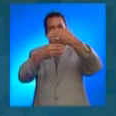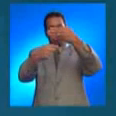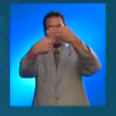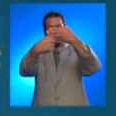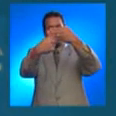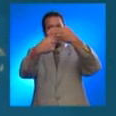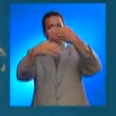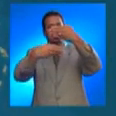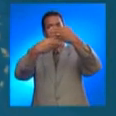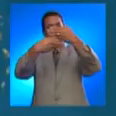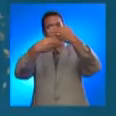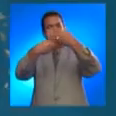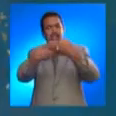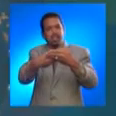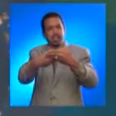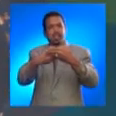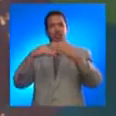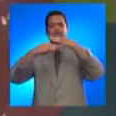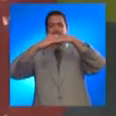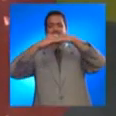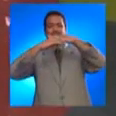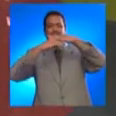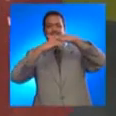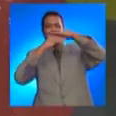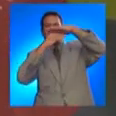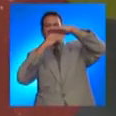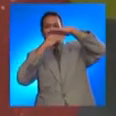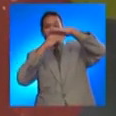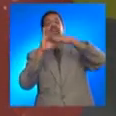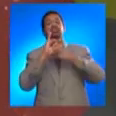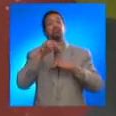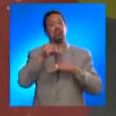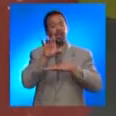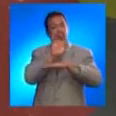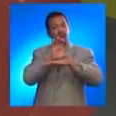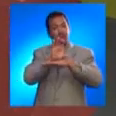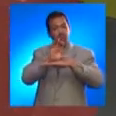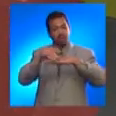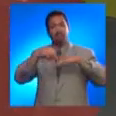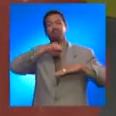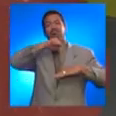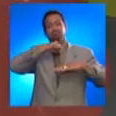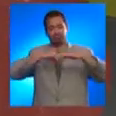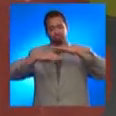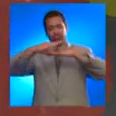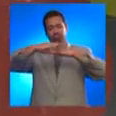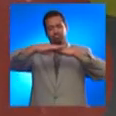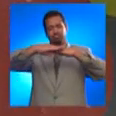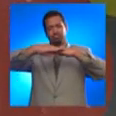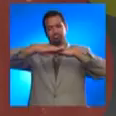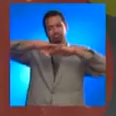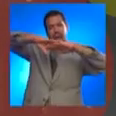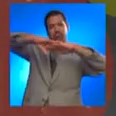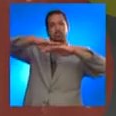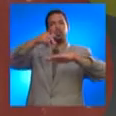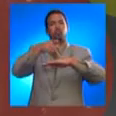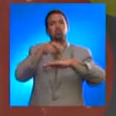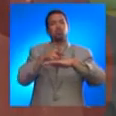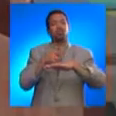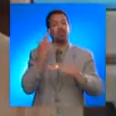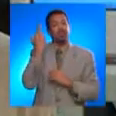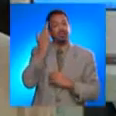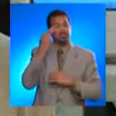plate is subducted under the Caribbean plate. In addition, the Caribbean plate is moving northward below Puerto Rico.